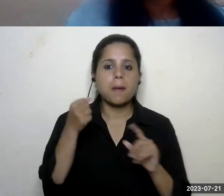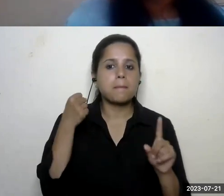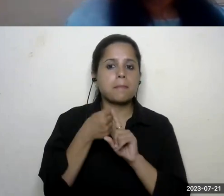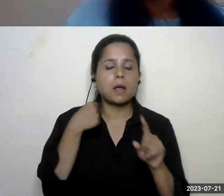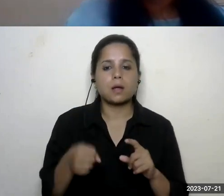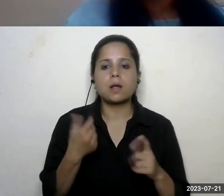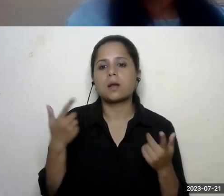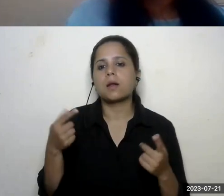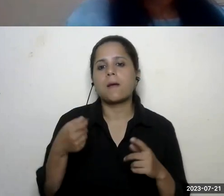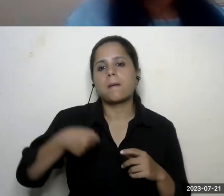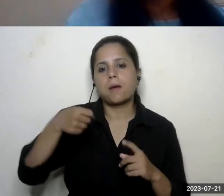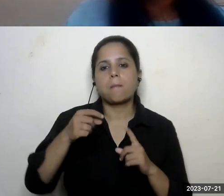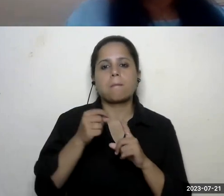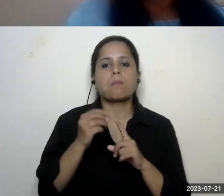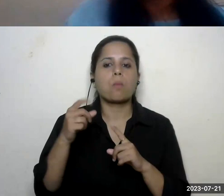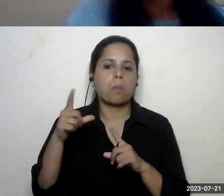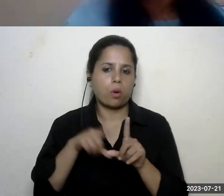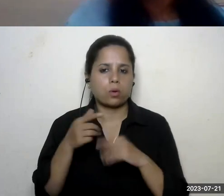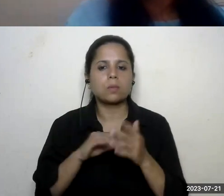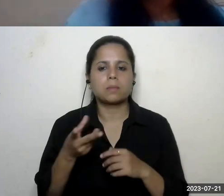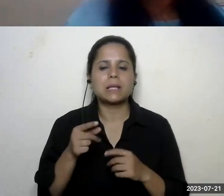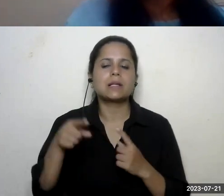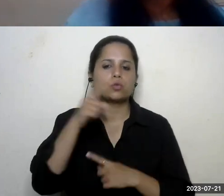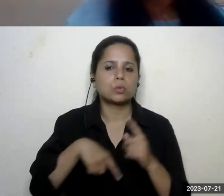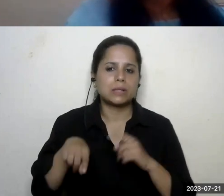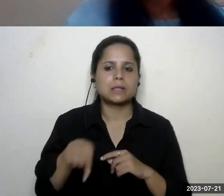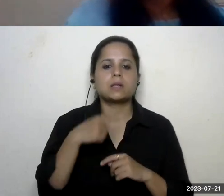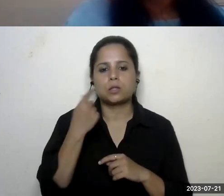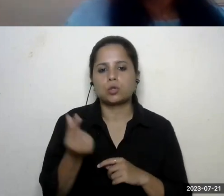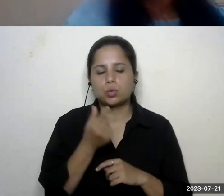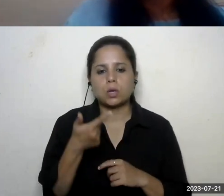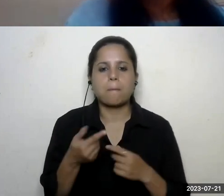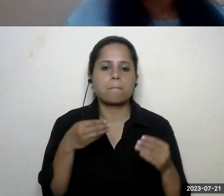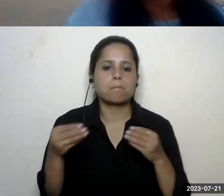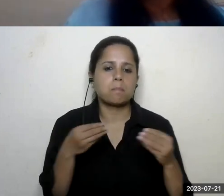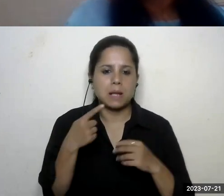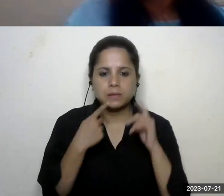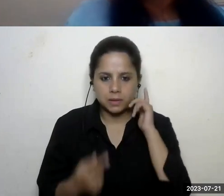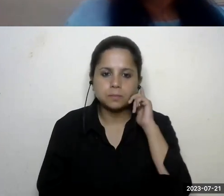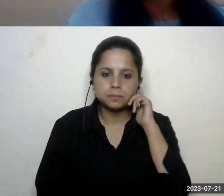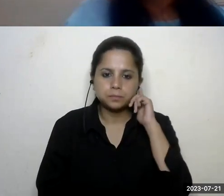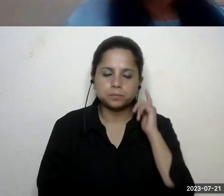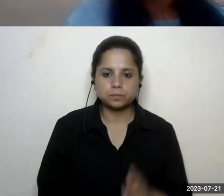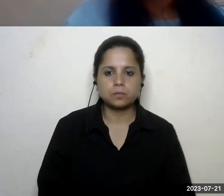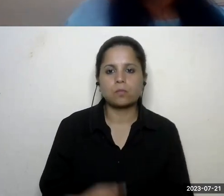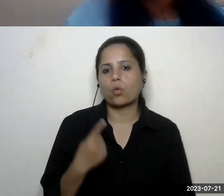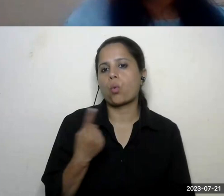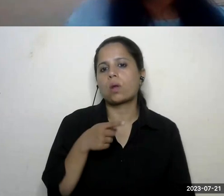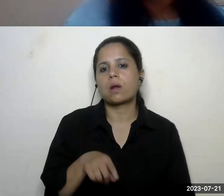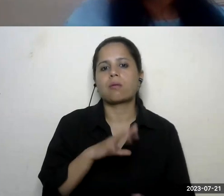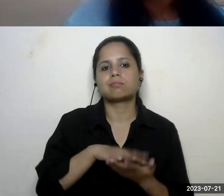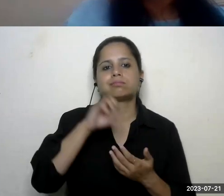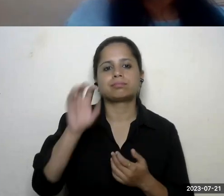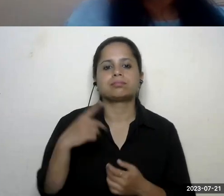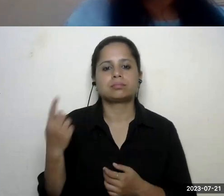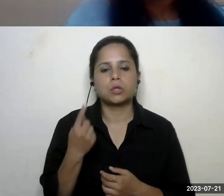polythene yeah basically recycling or reusing plastic uh instead of just disposing of